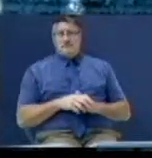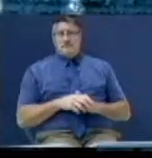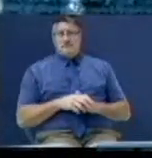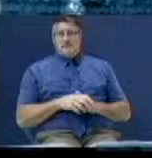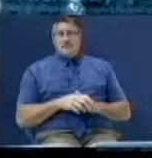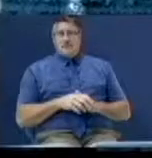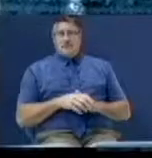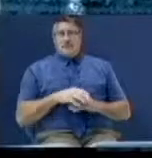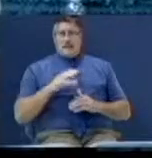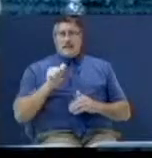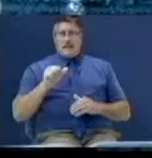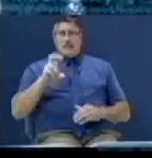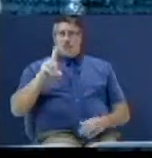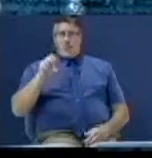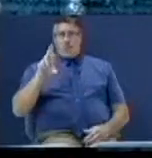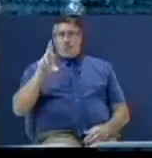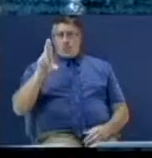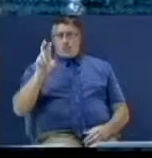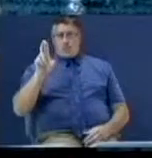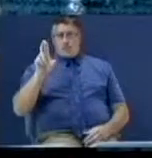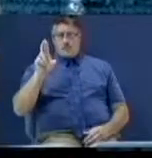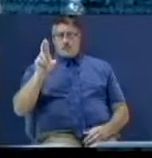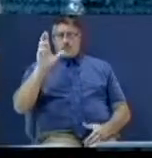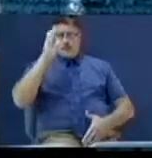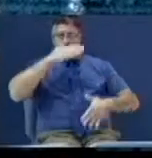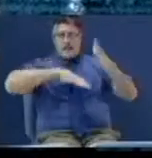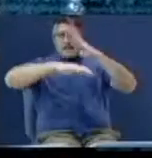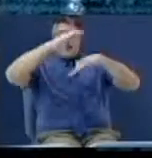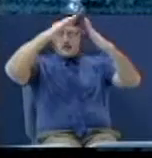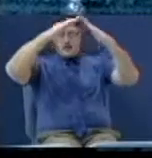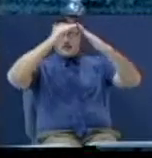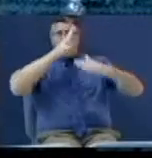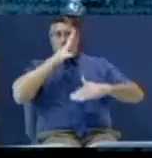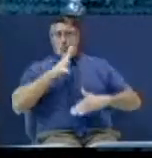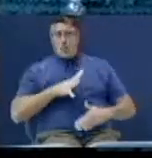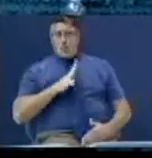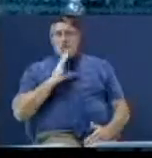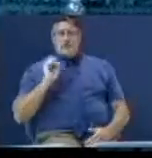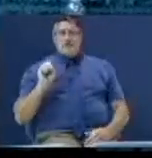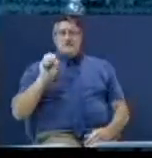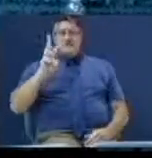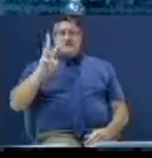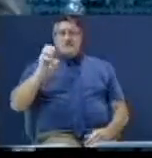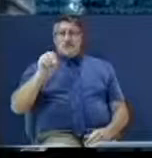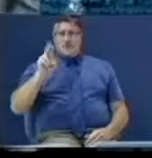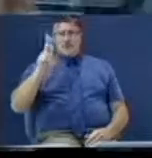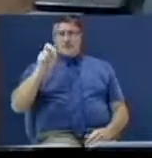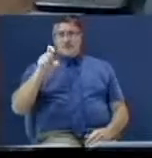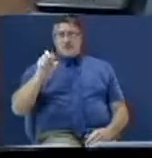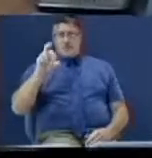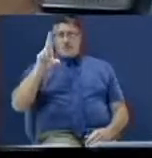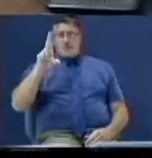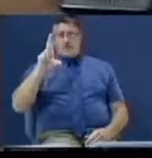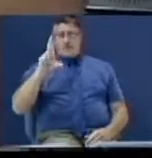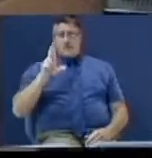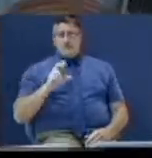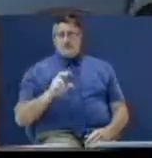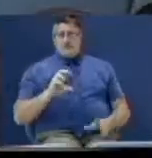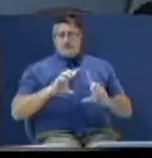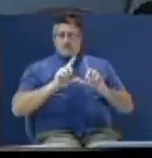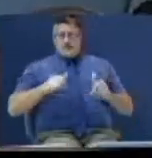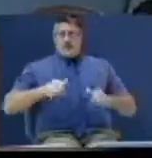A wonder in heaven. First of all, the woman. She was a wonder. By the way, the greatest wonder in the world is